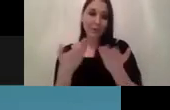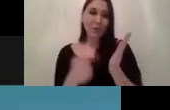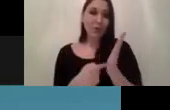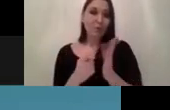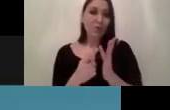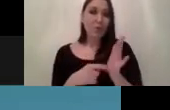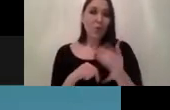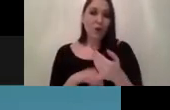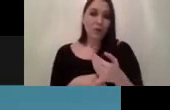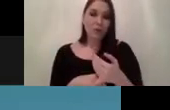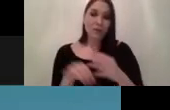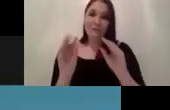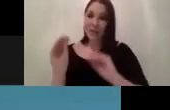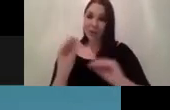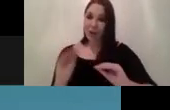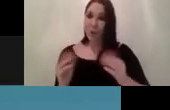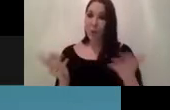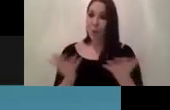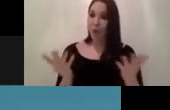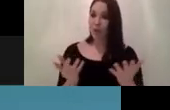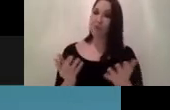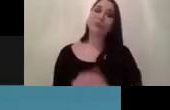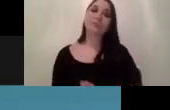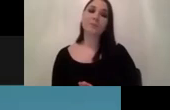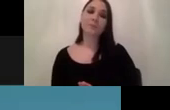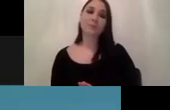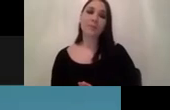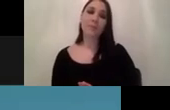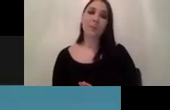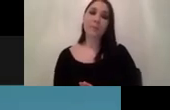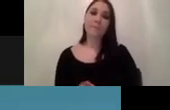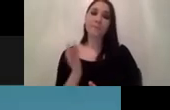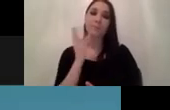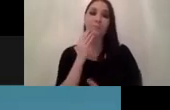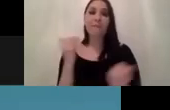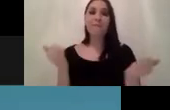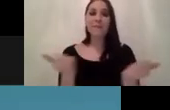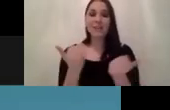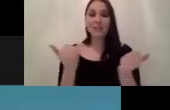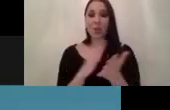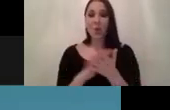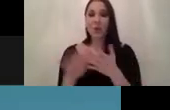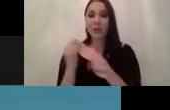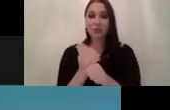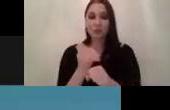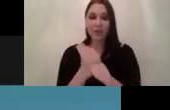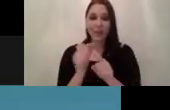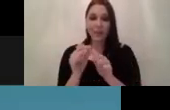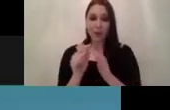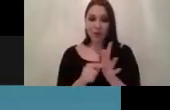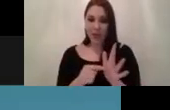basically figure out where your project falls next and then once you've completed holy grail projects and you have delivered value with machine learning